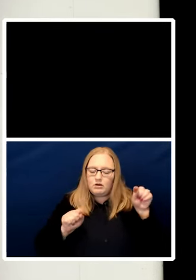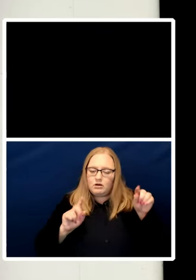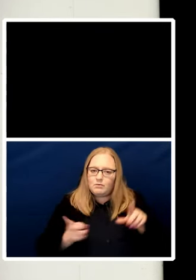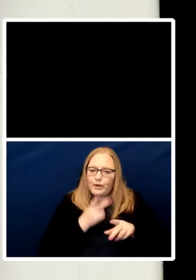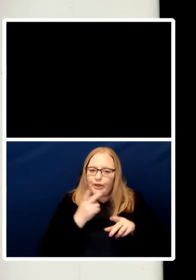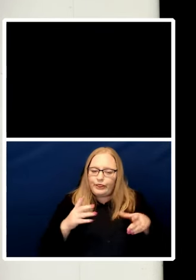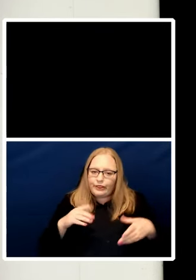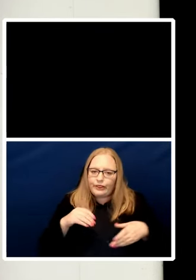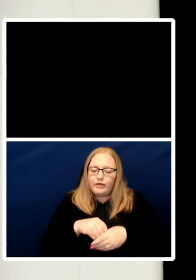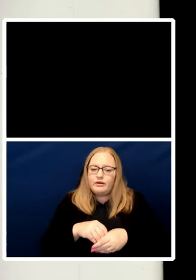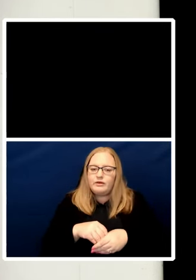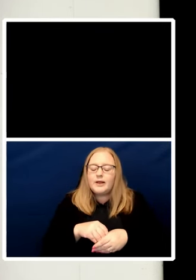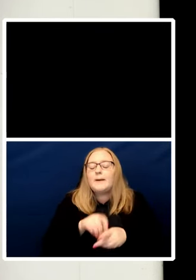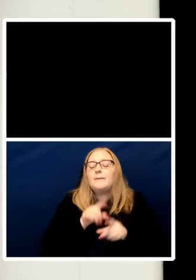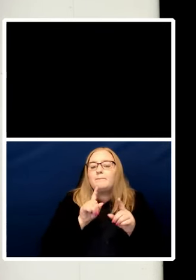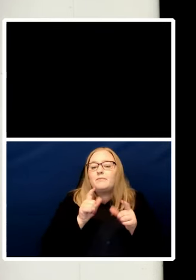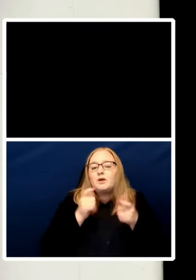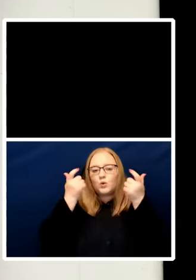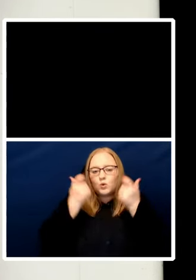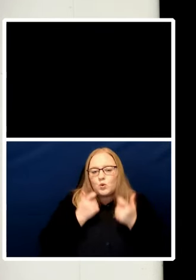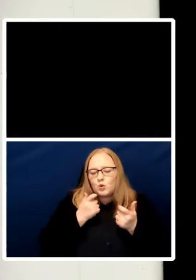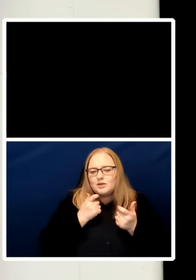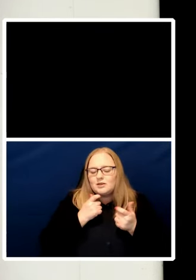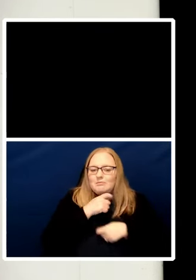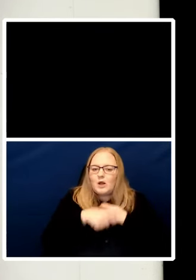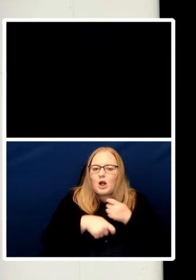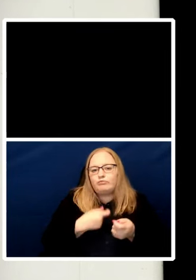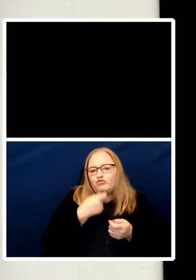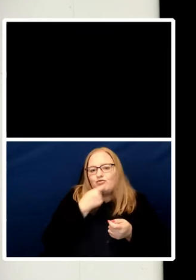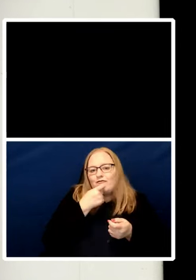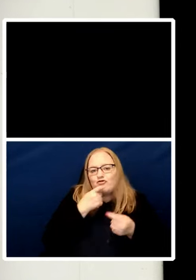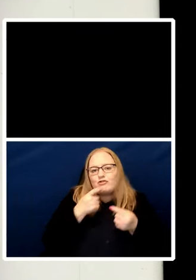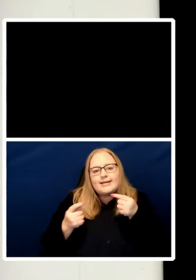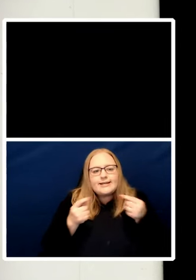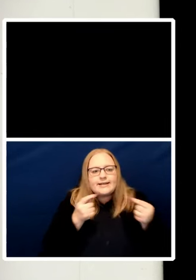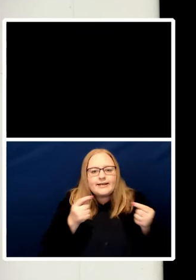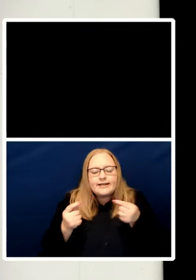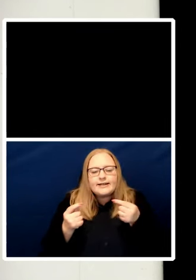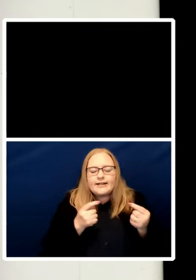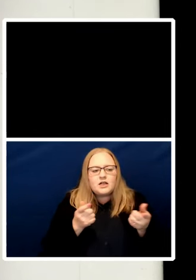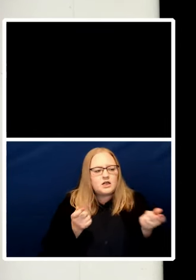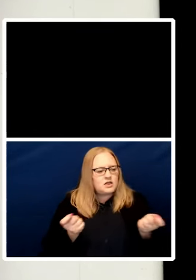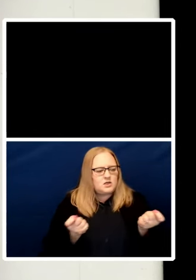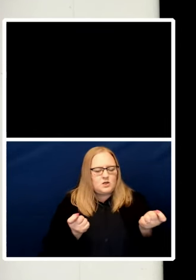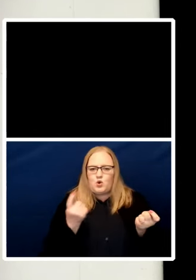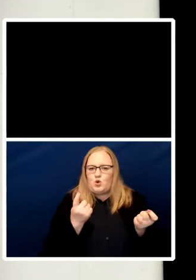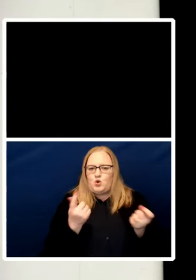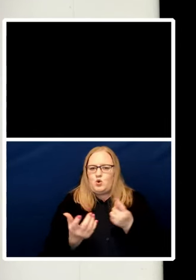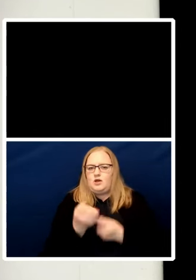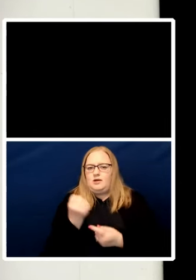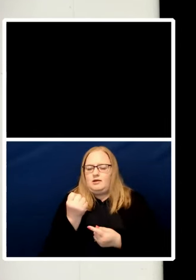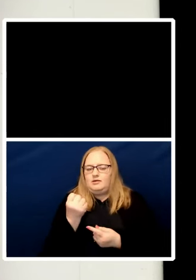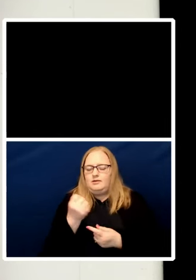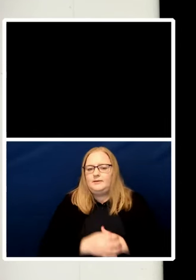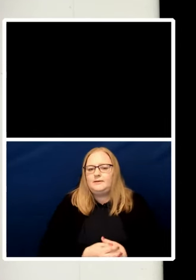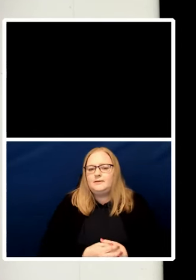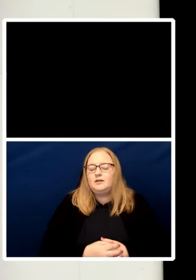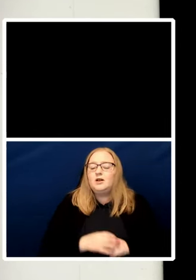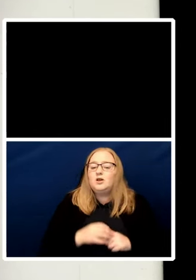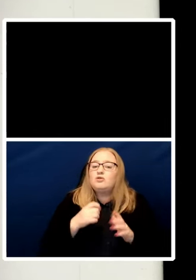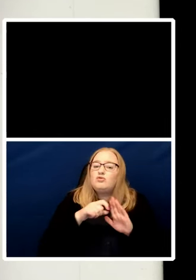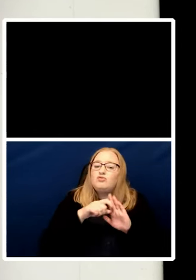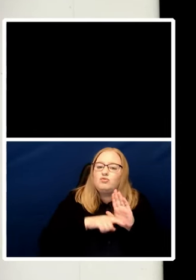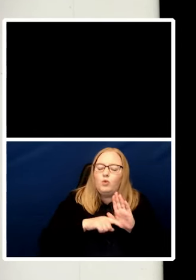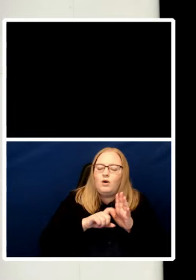referees. this may be little more than a modern evolution of the rule of law that has long